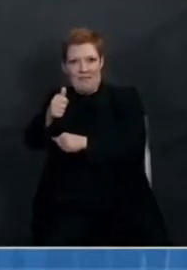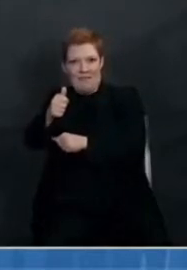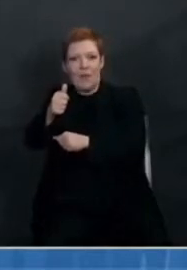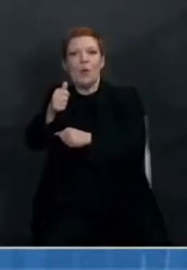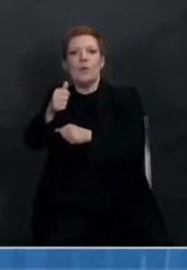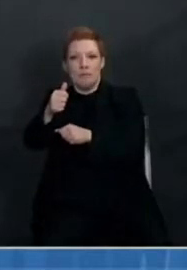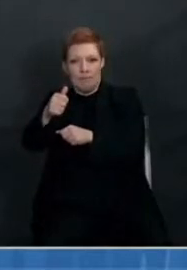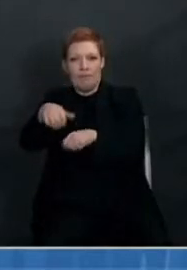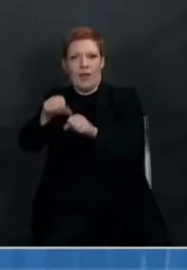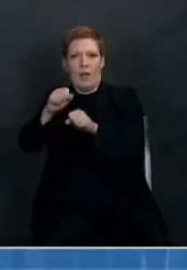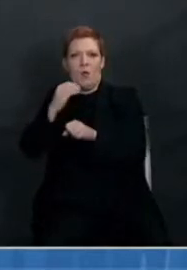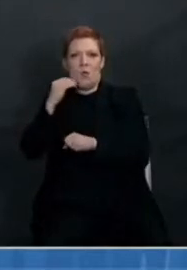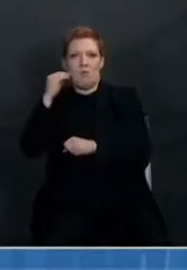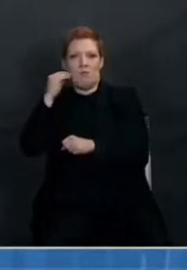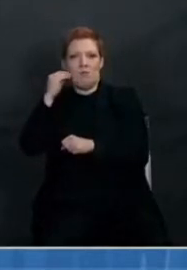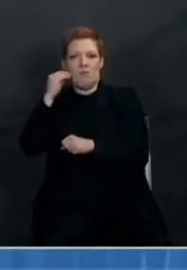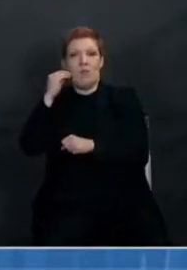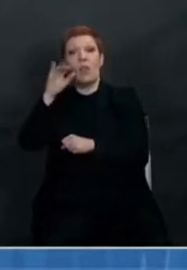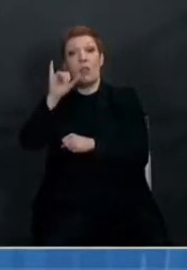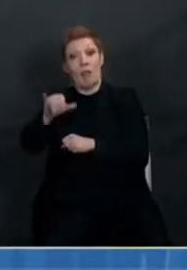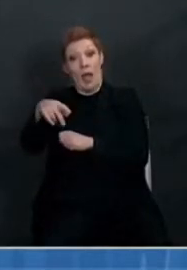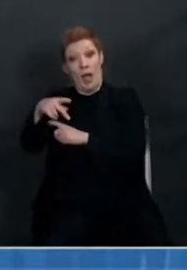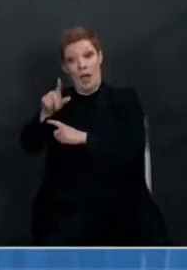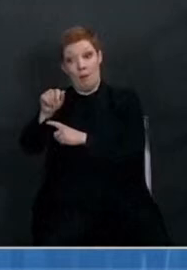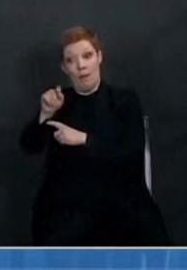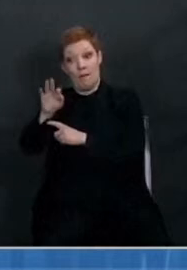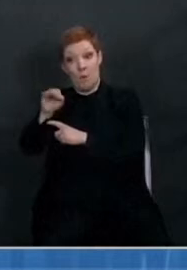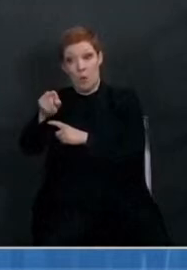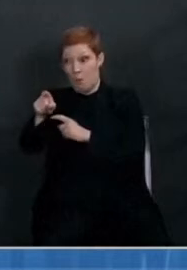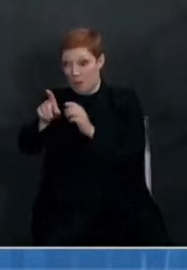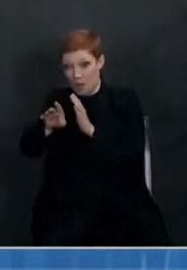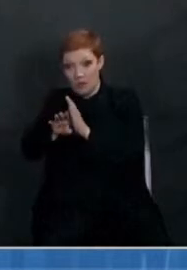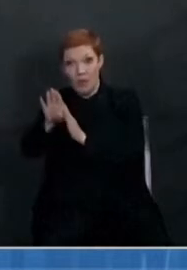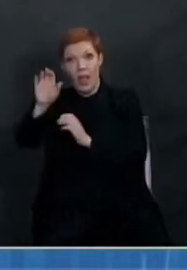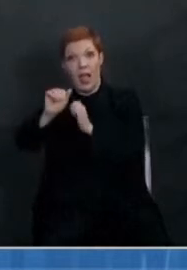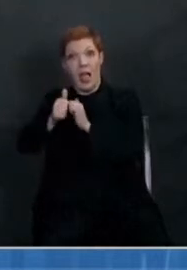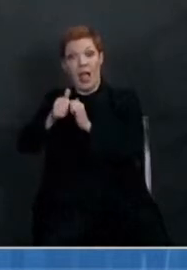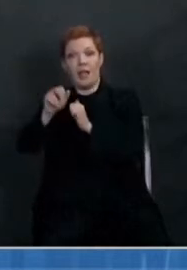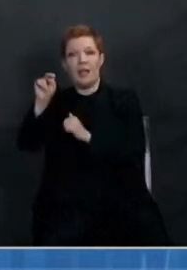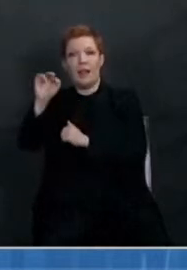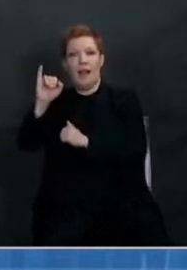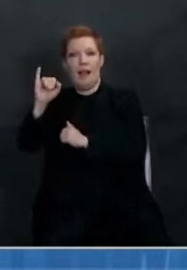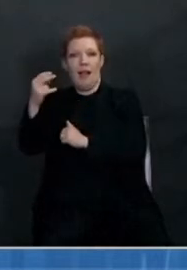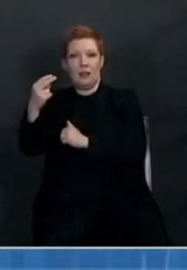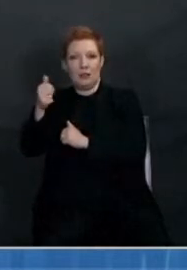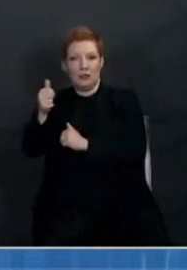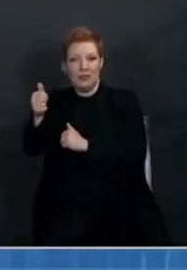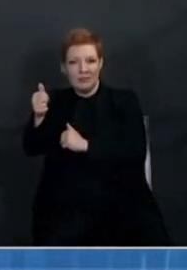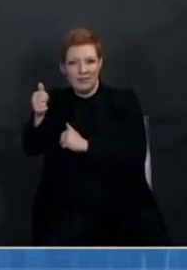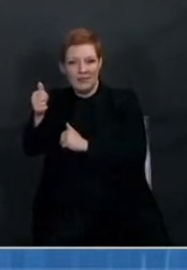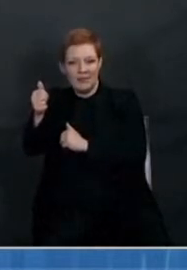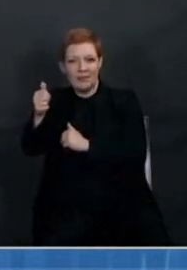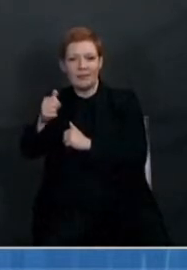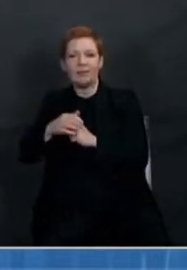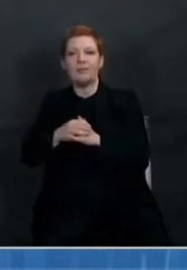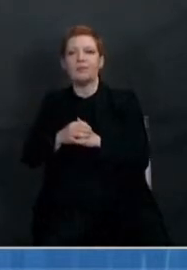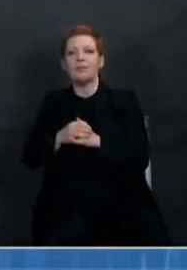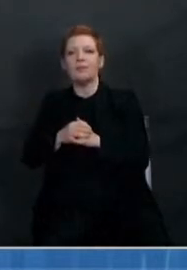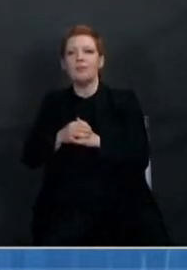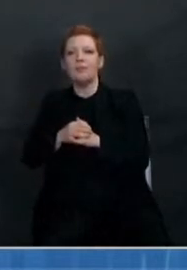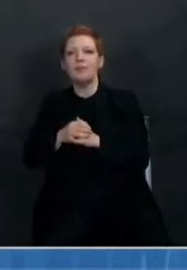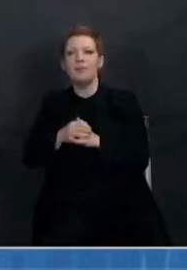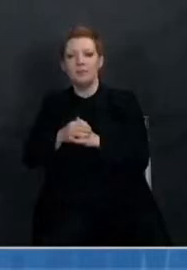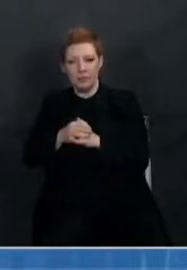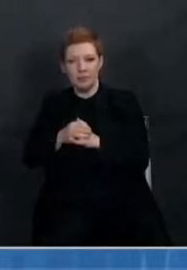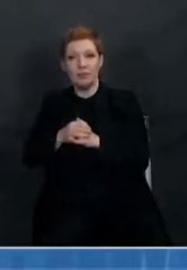it's on a testing platform that was developed in the NIH's RADx initiative. Now, these are